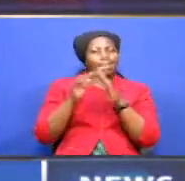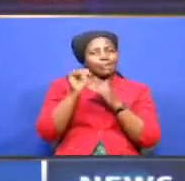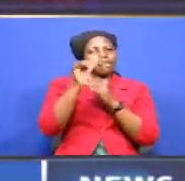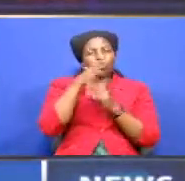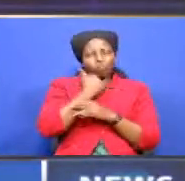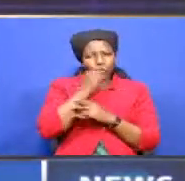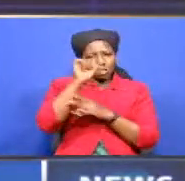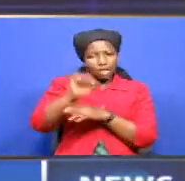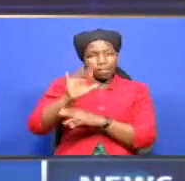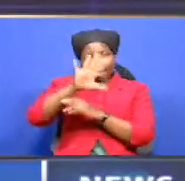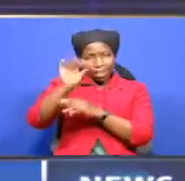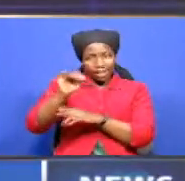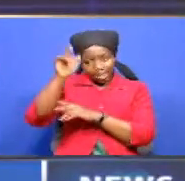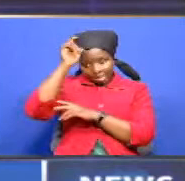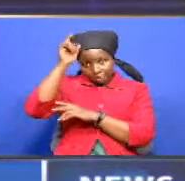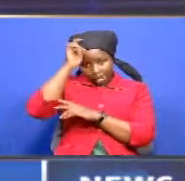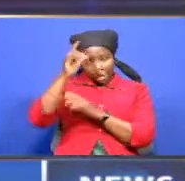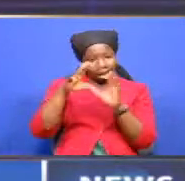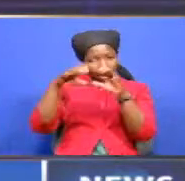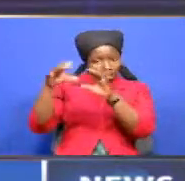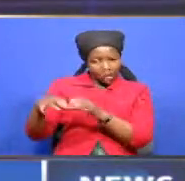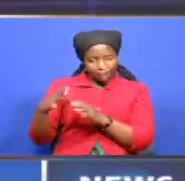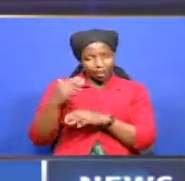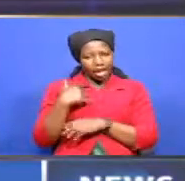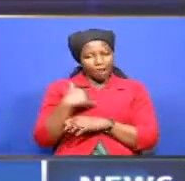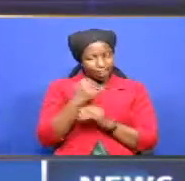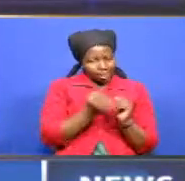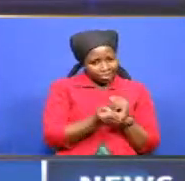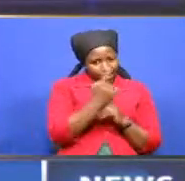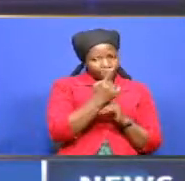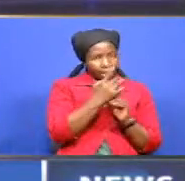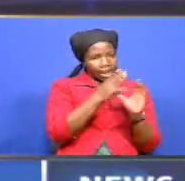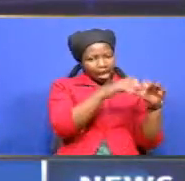egyptian farms to register 11 companies